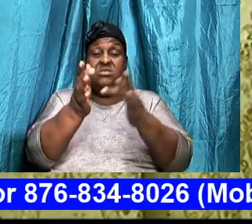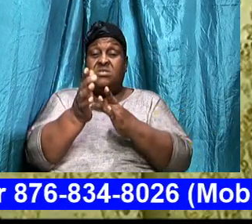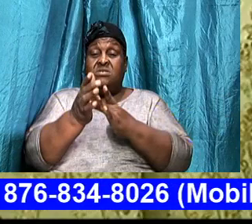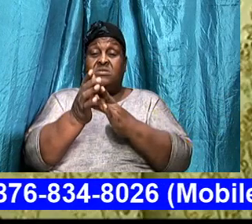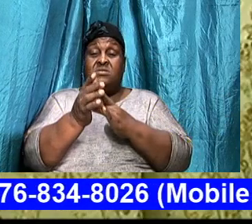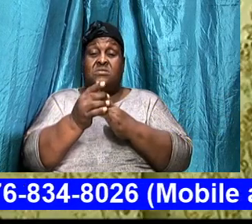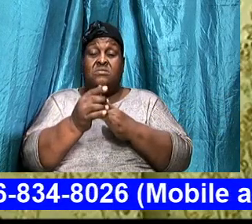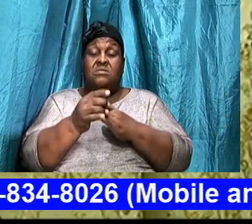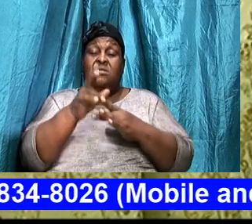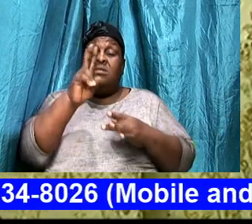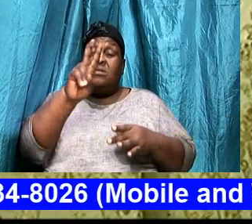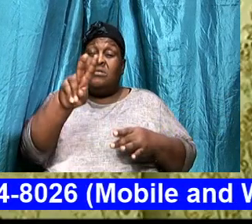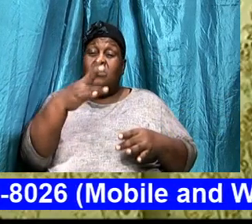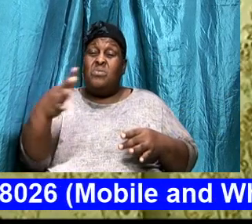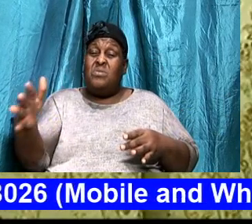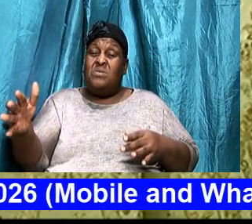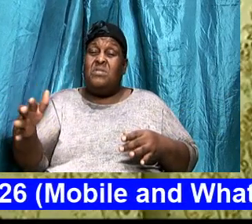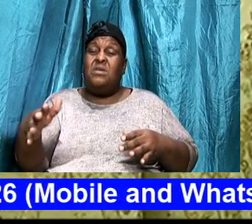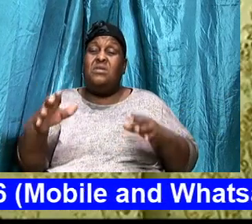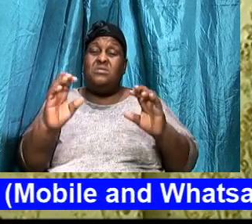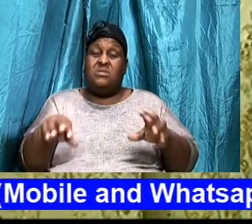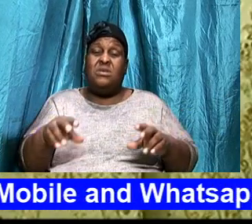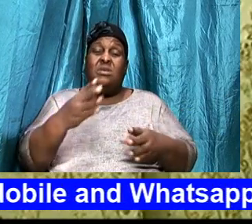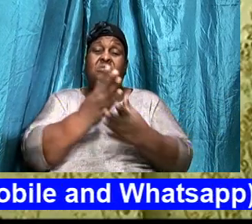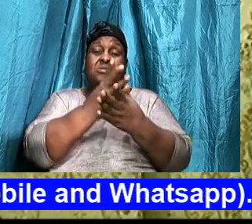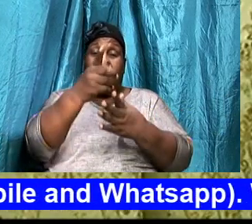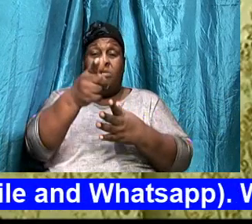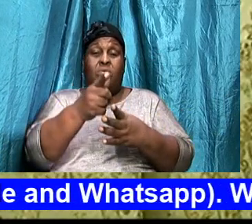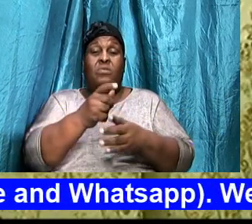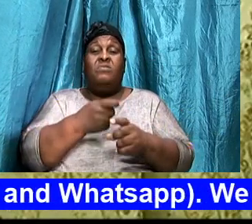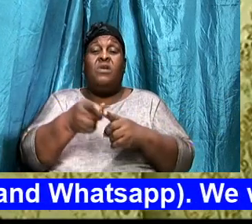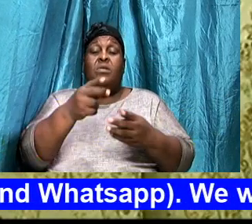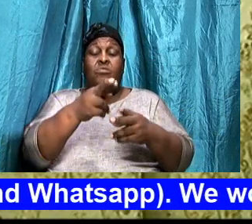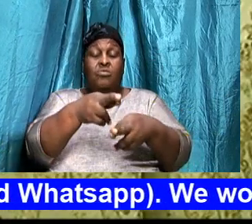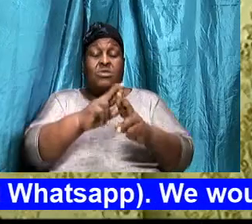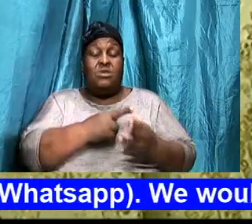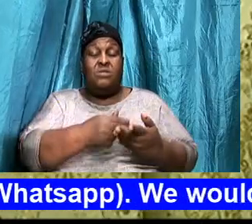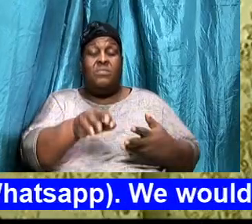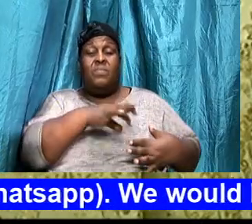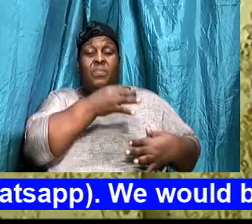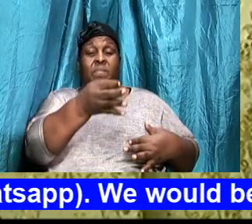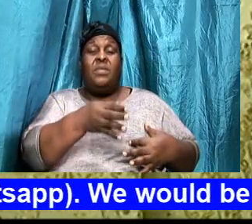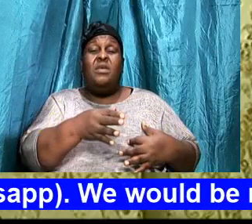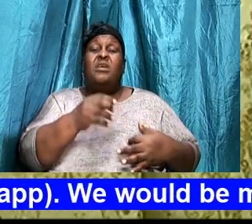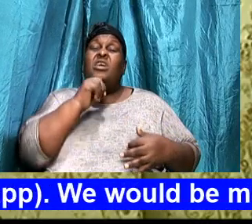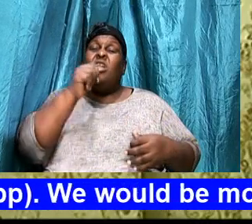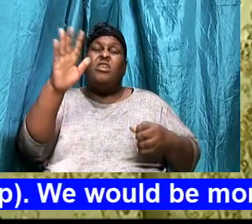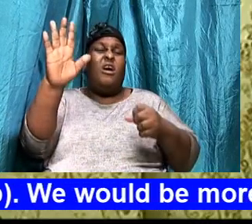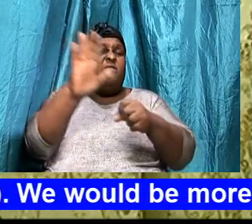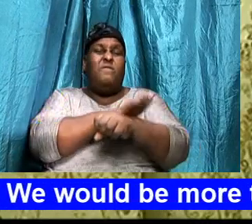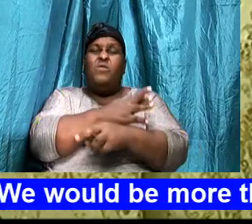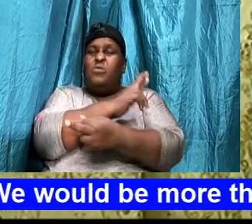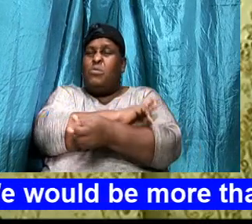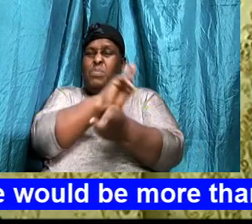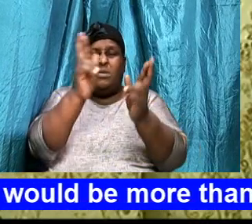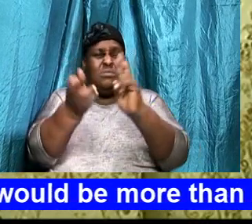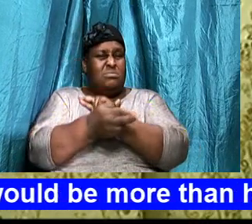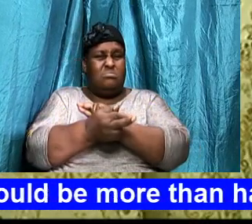things, That can prevent you, Receiving the Holy Ghost, One, You have not, Fully repented,